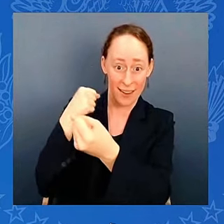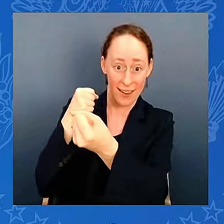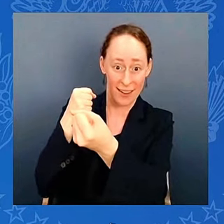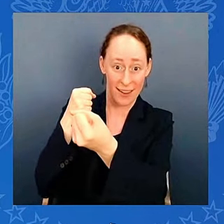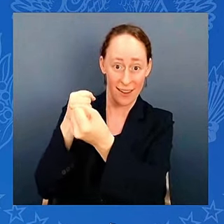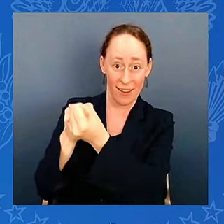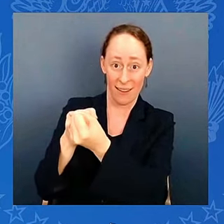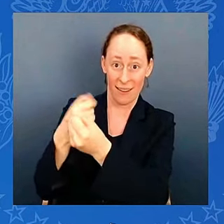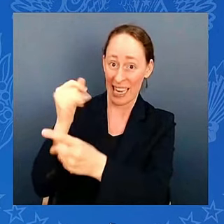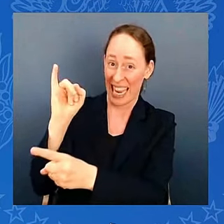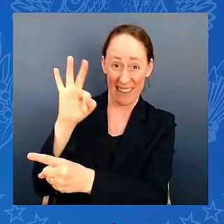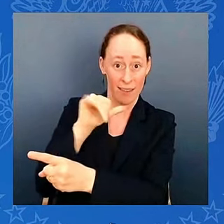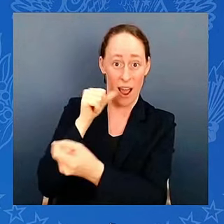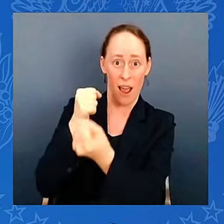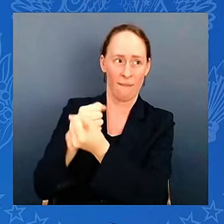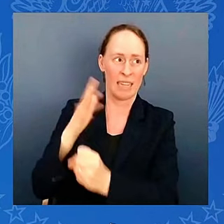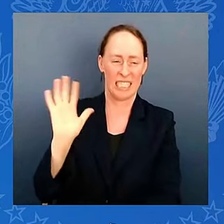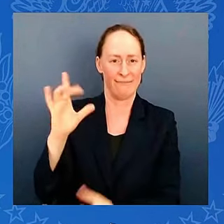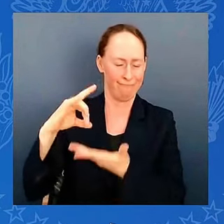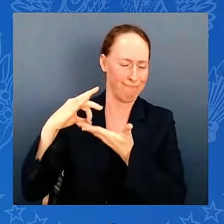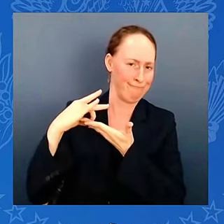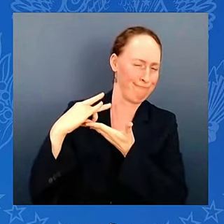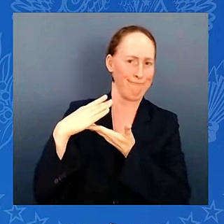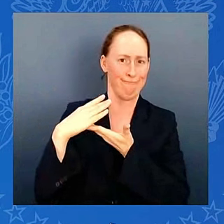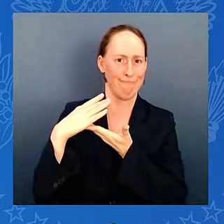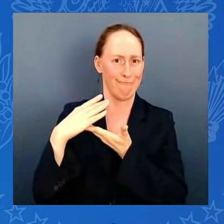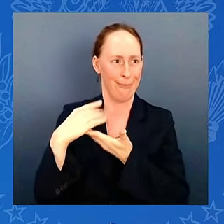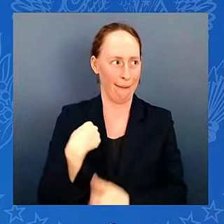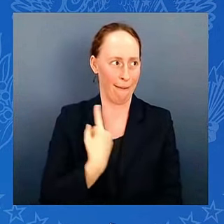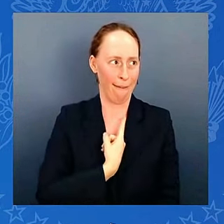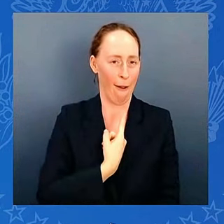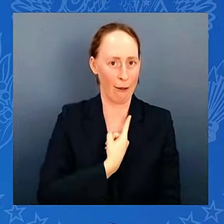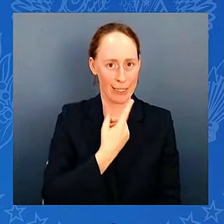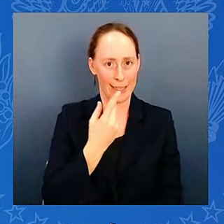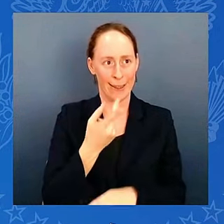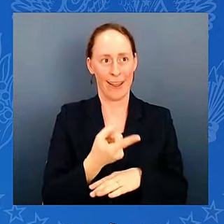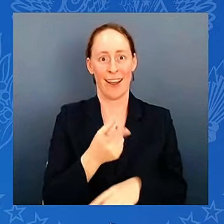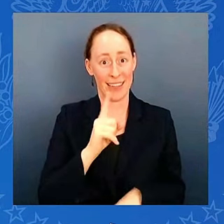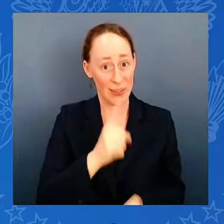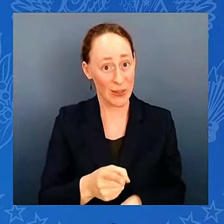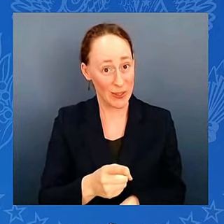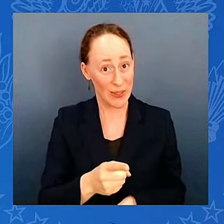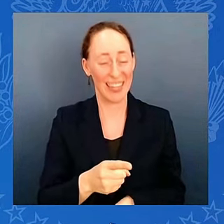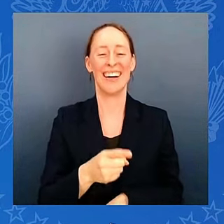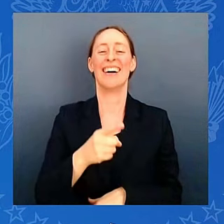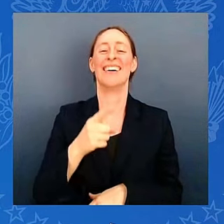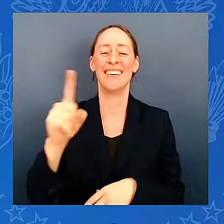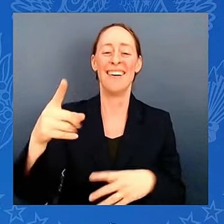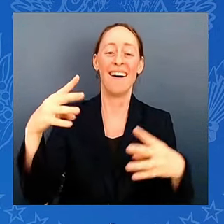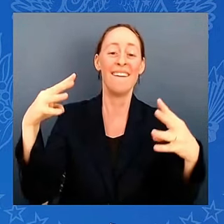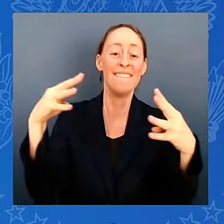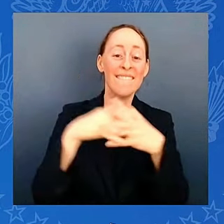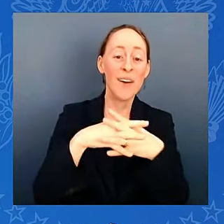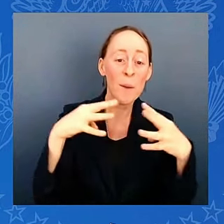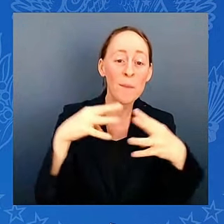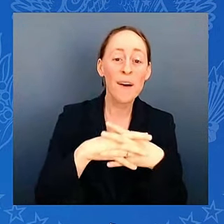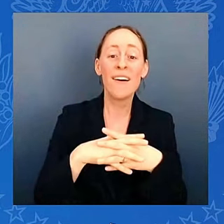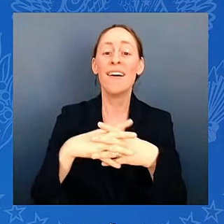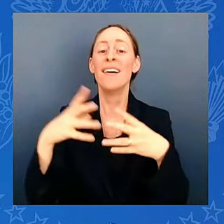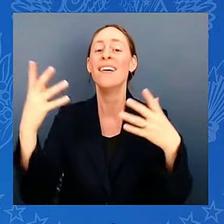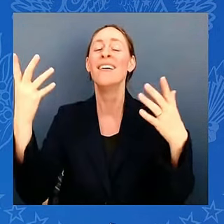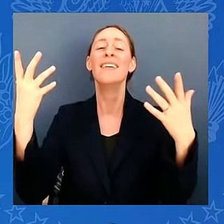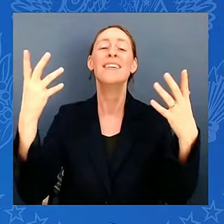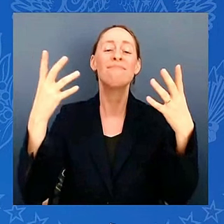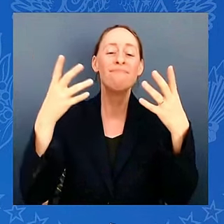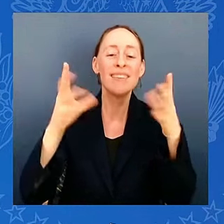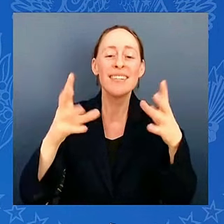this part of the job. Anyway, from football to basketball to hockey to soccer, many doubters